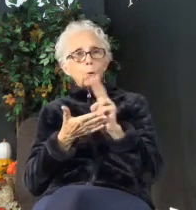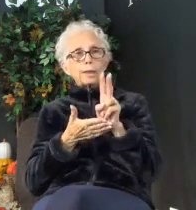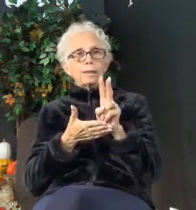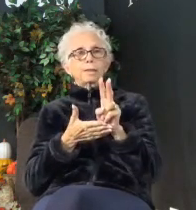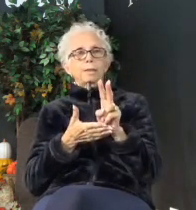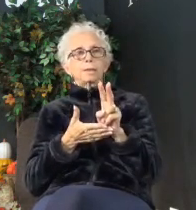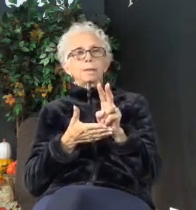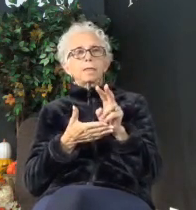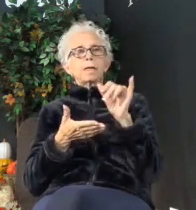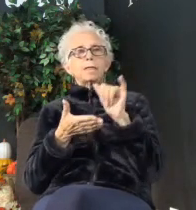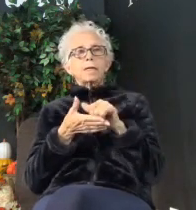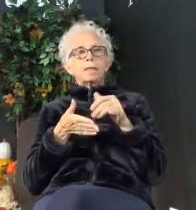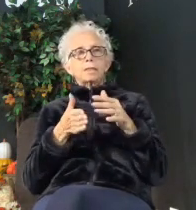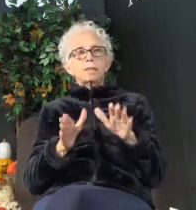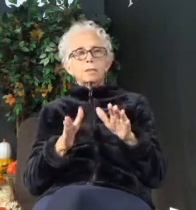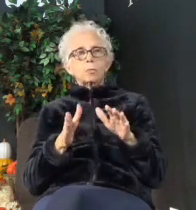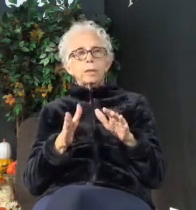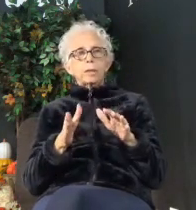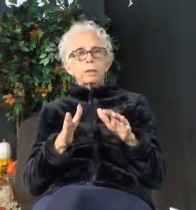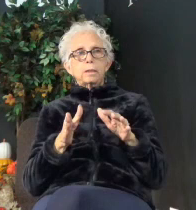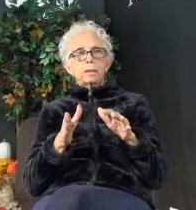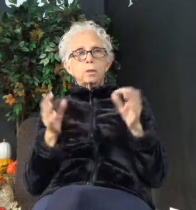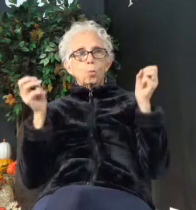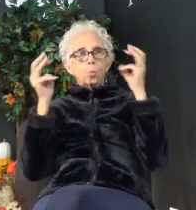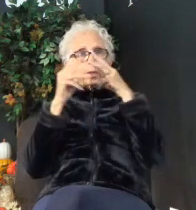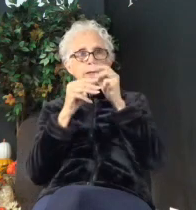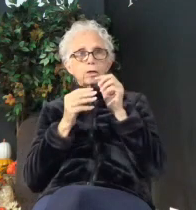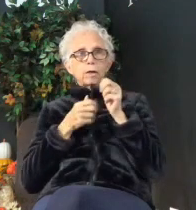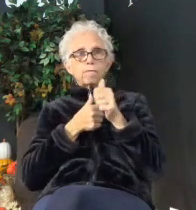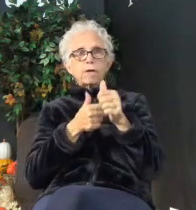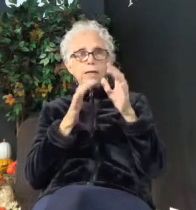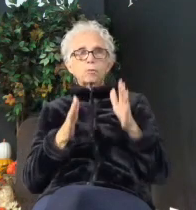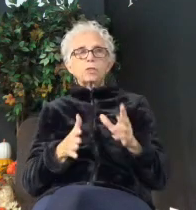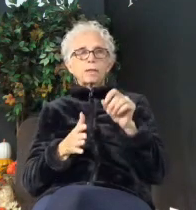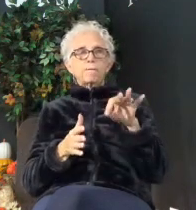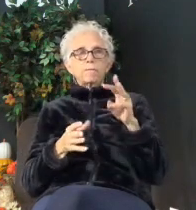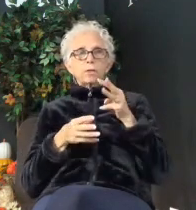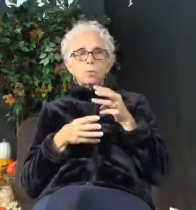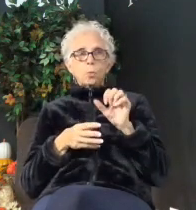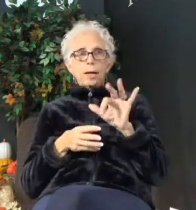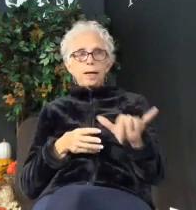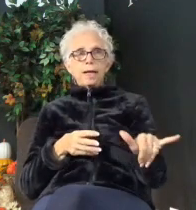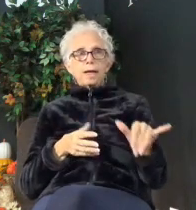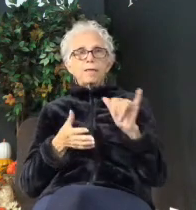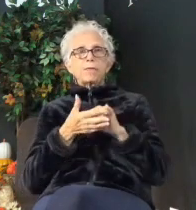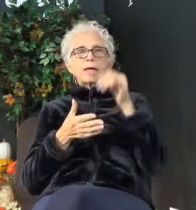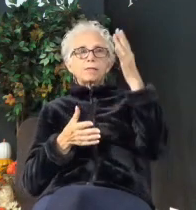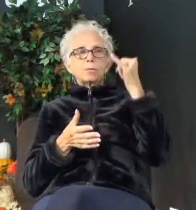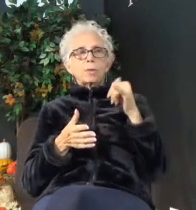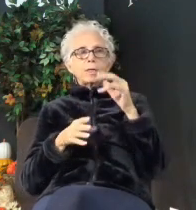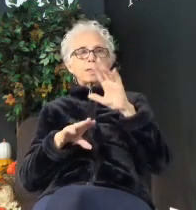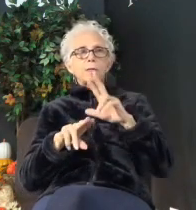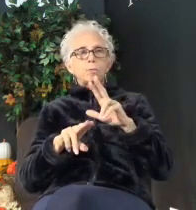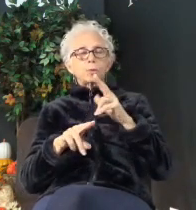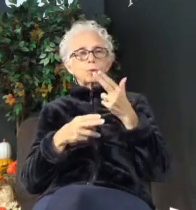That's the way those weird followers of the way, that's why they were called Christians. Little